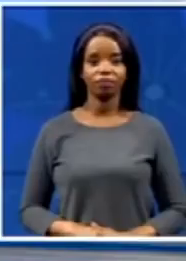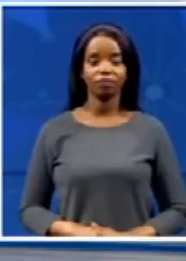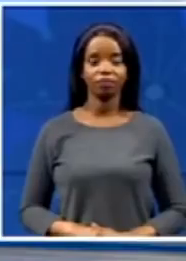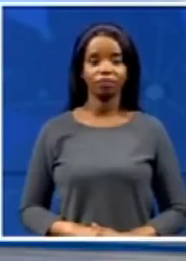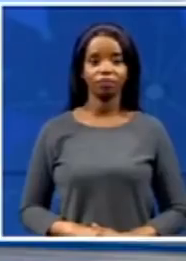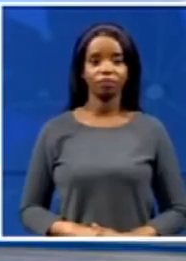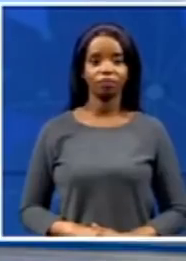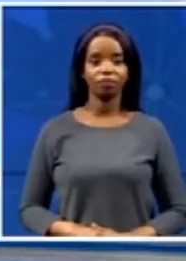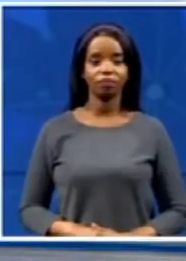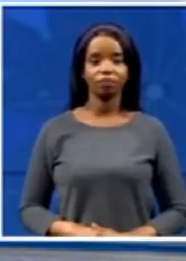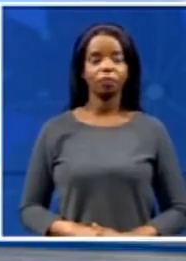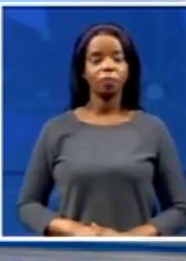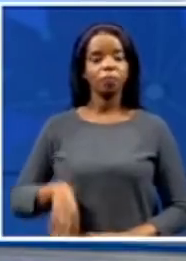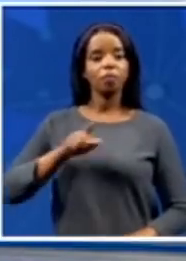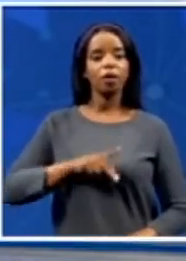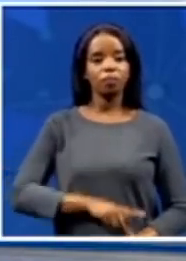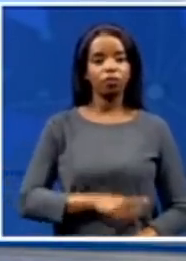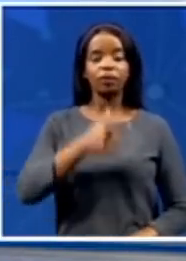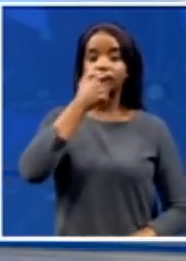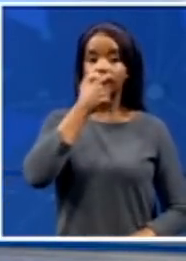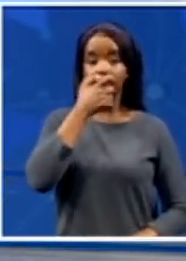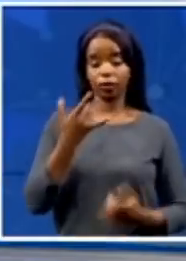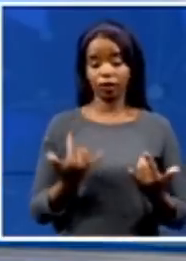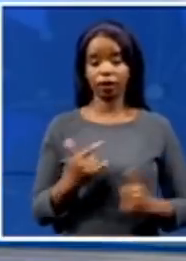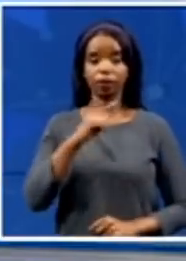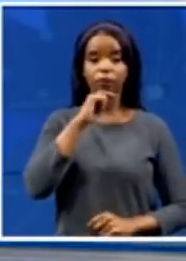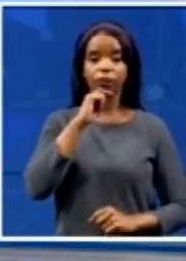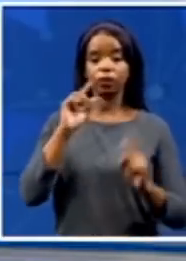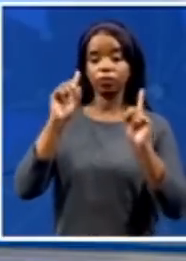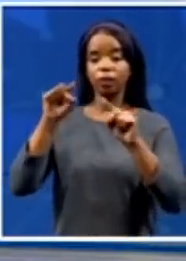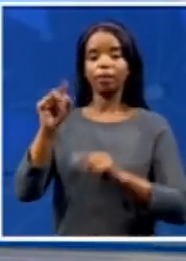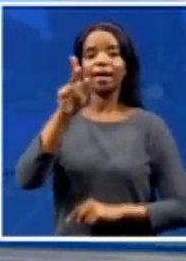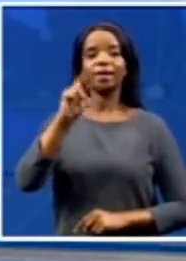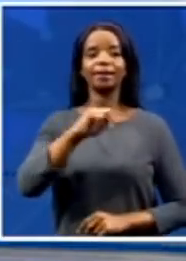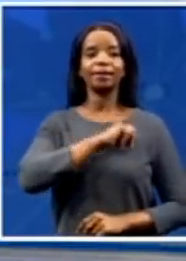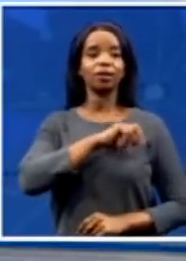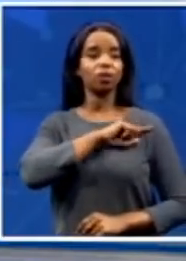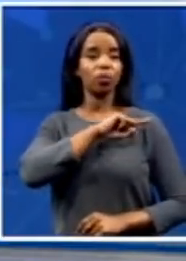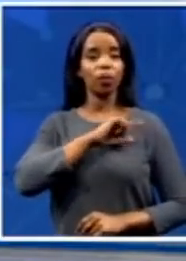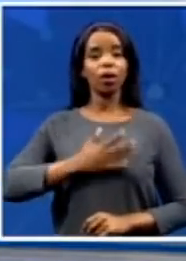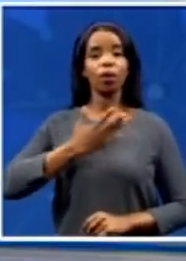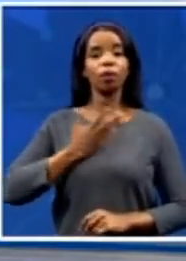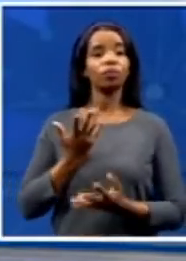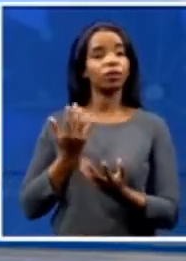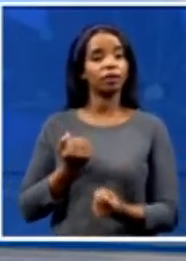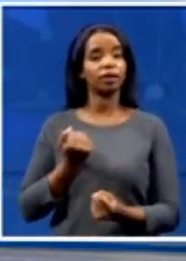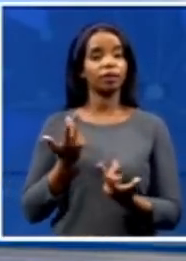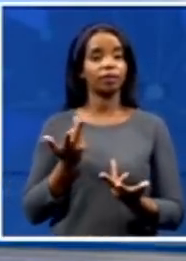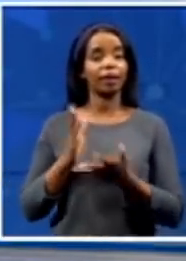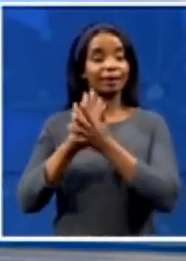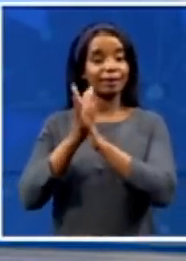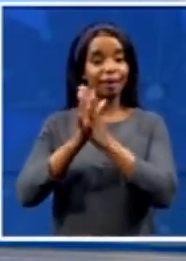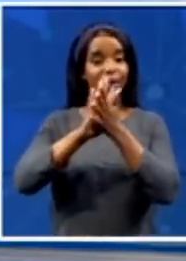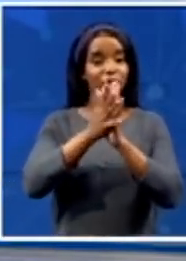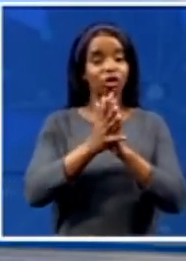I will this morning visit Guazulu-Natal to receive an update on the damages that have been caused by this week's floods. In a